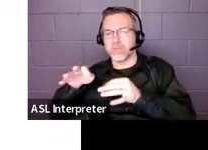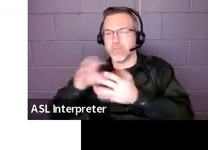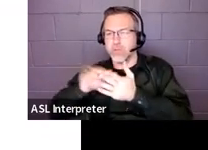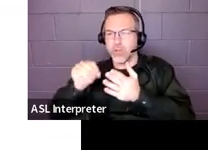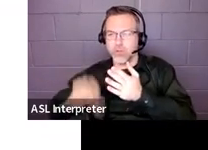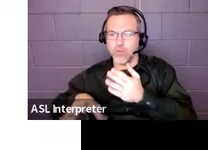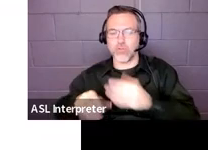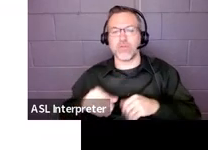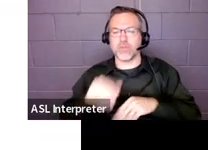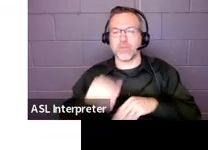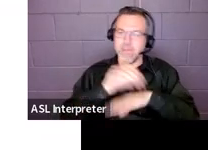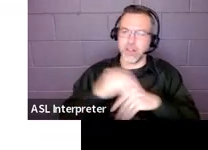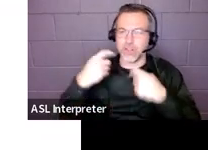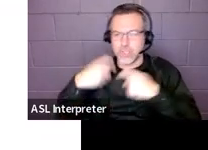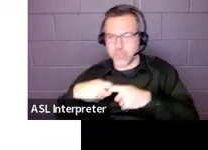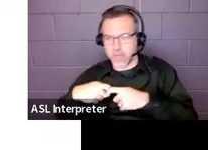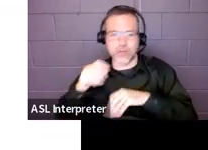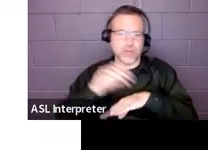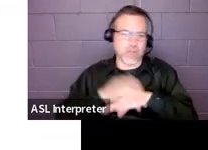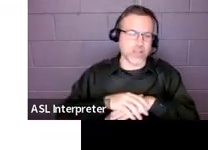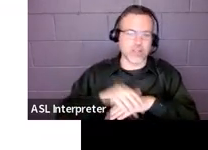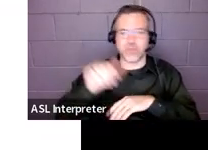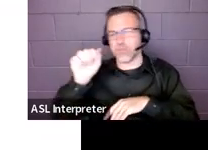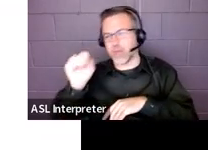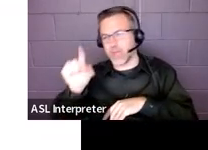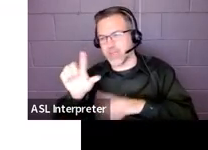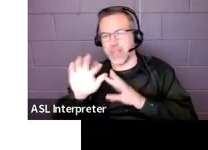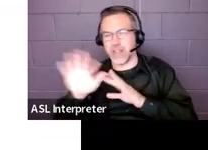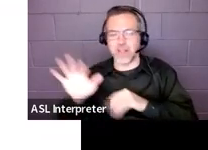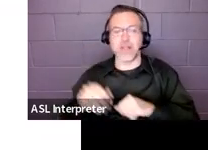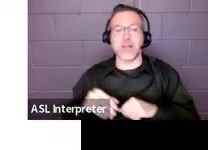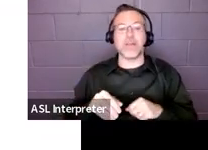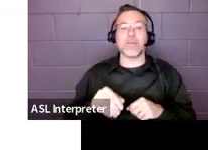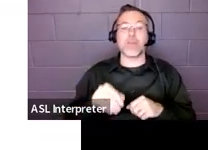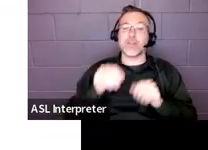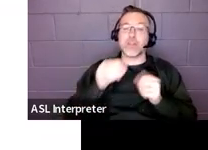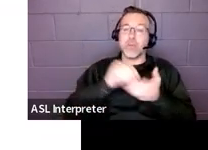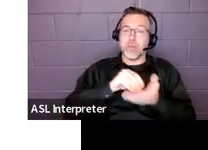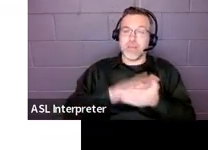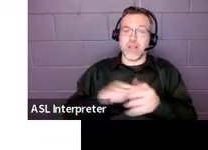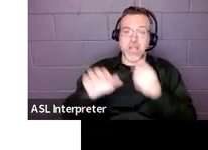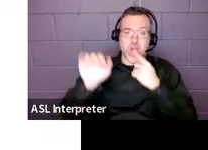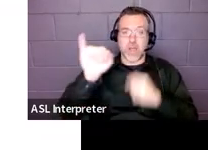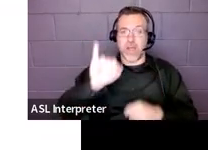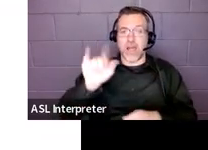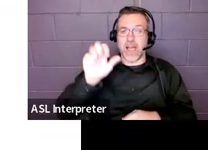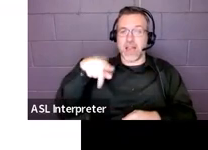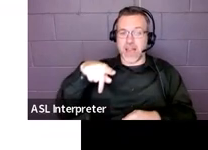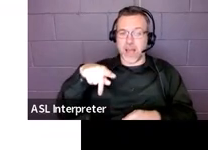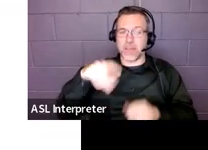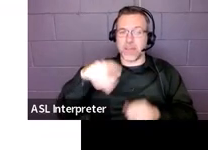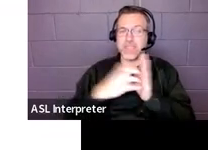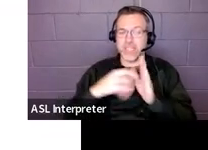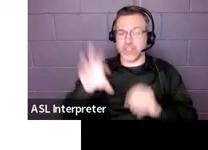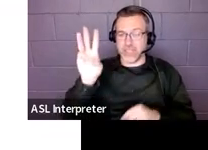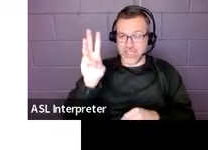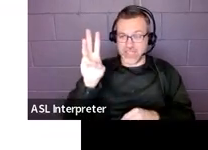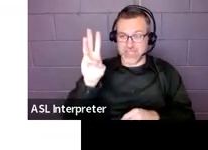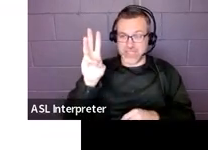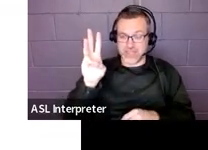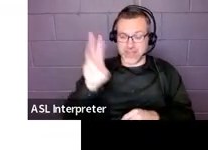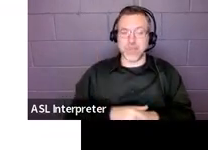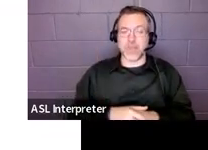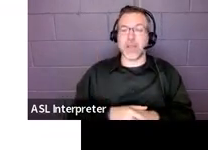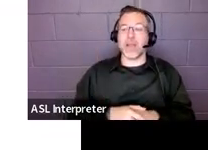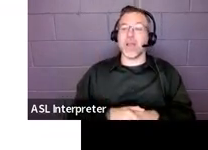be just to put the ILAP in Section 6, the Individual Language Acquisition Plan. The child would have